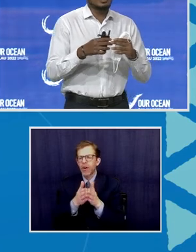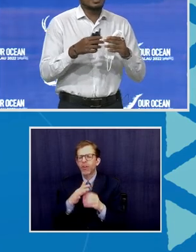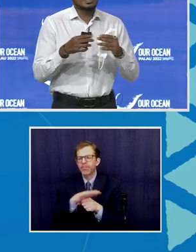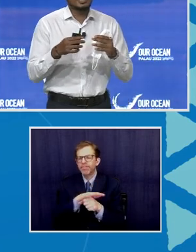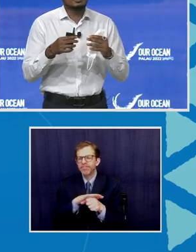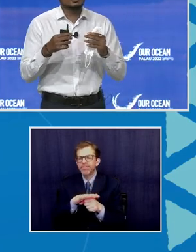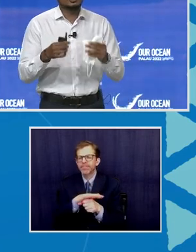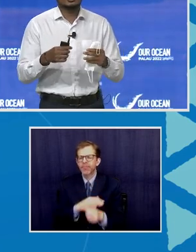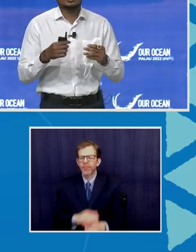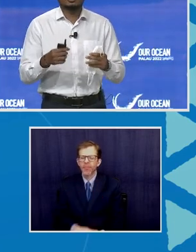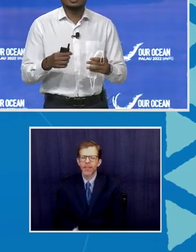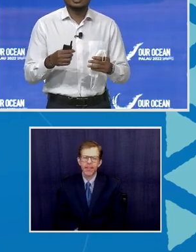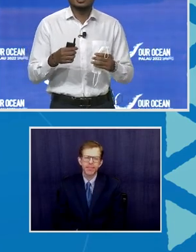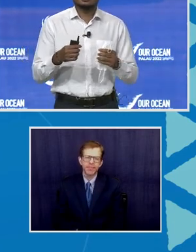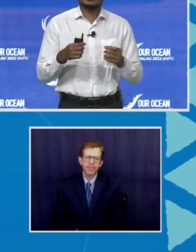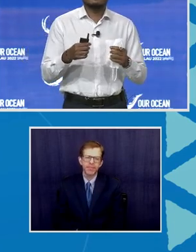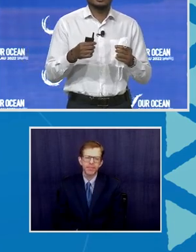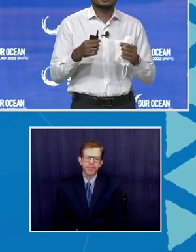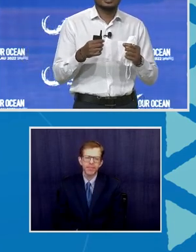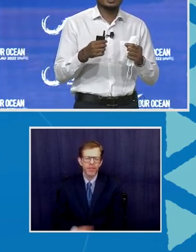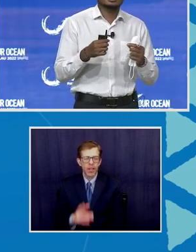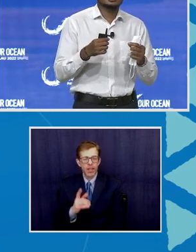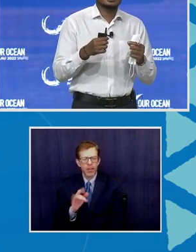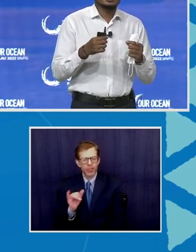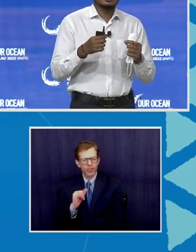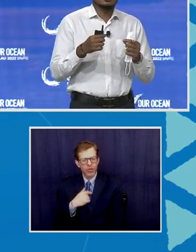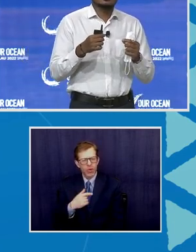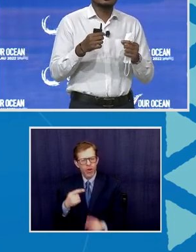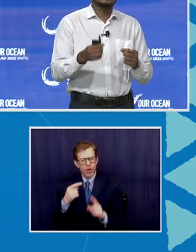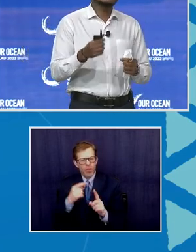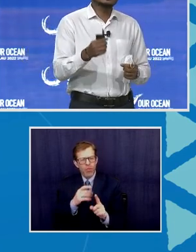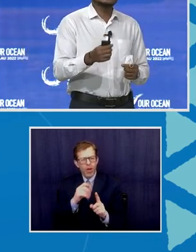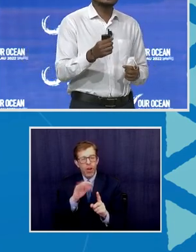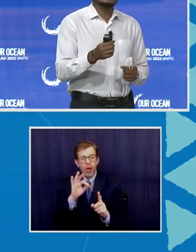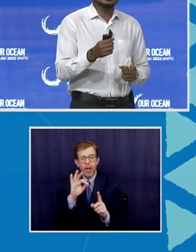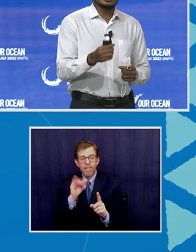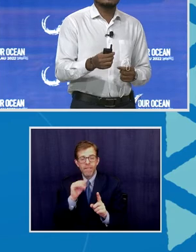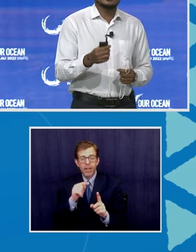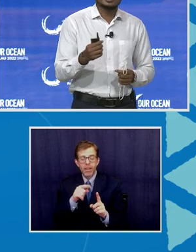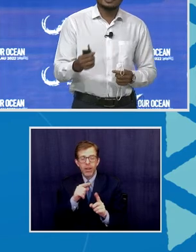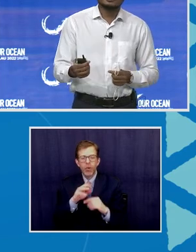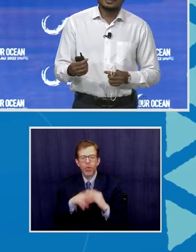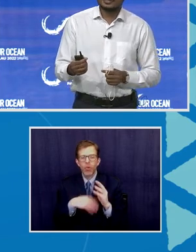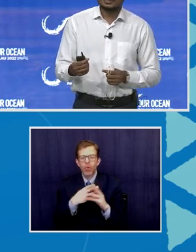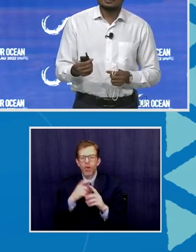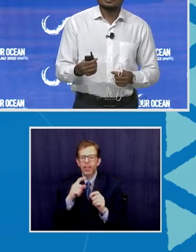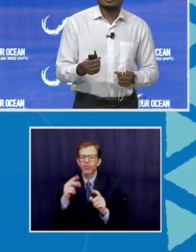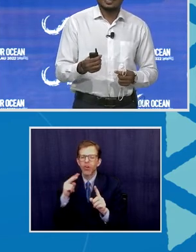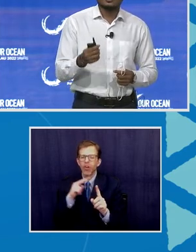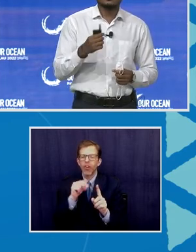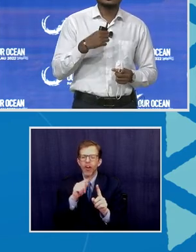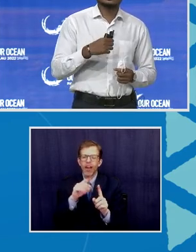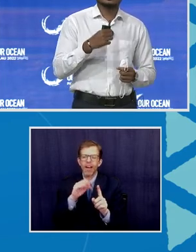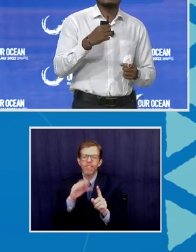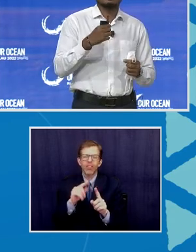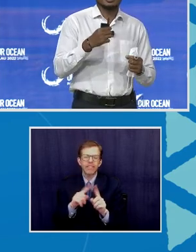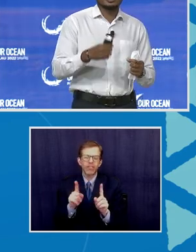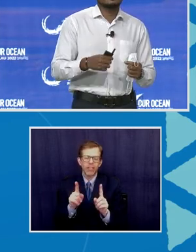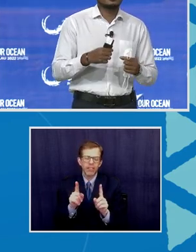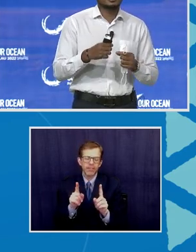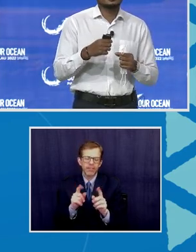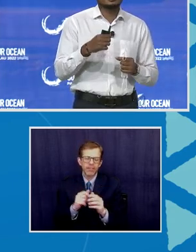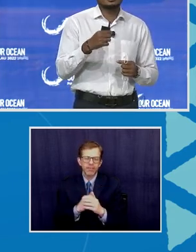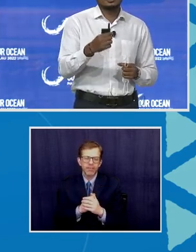And I also want to point out the fact that the world needs to look at Africa differently. And we,